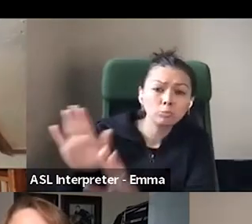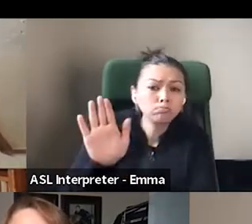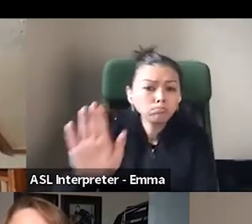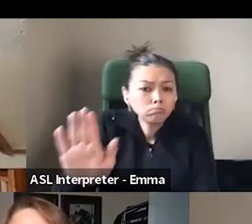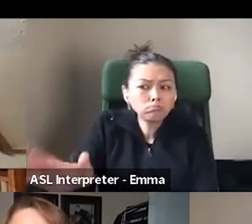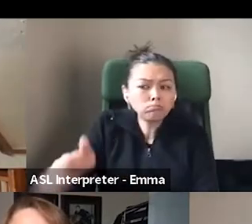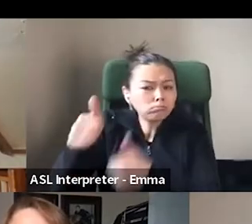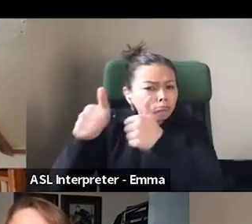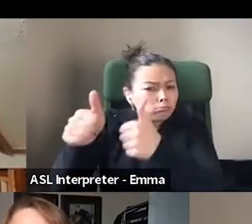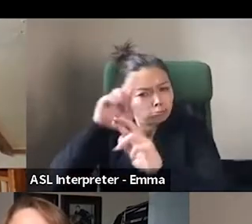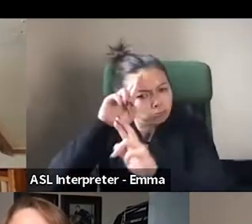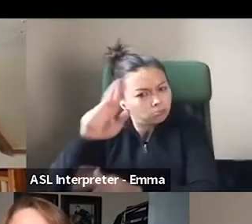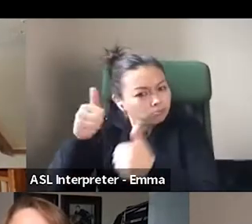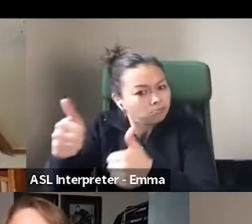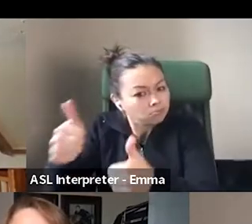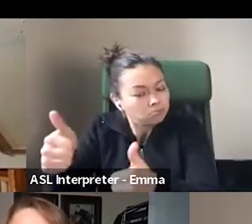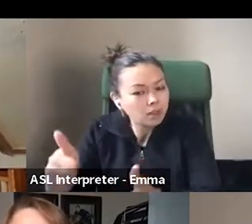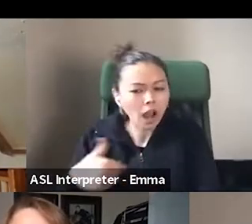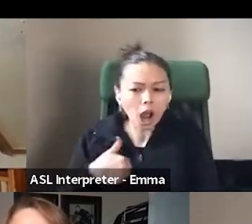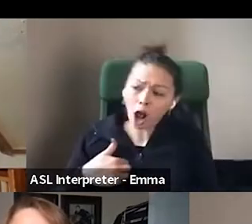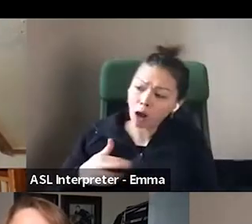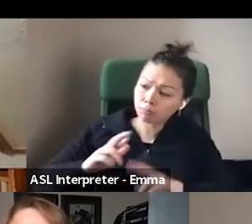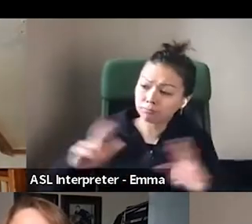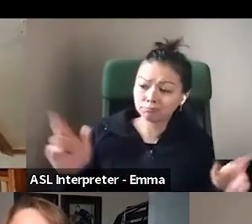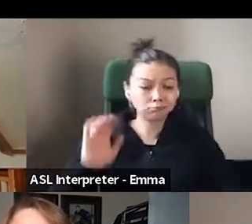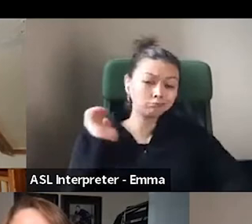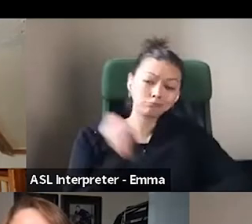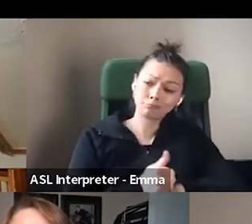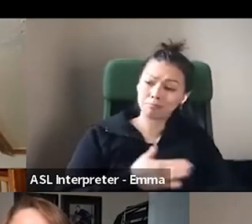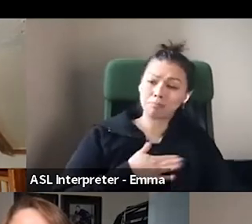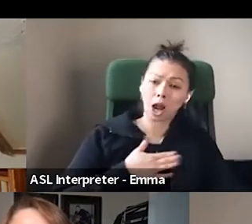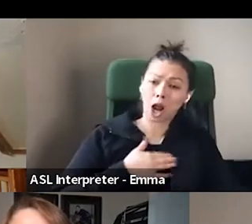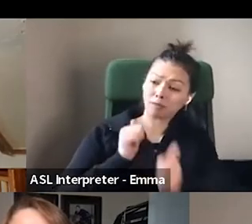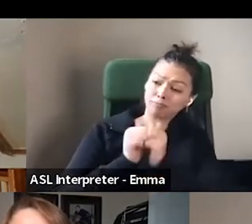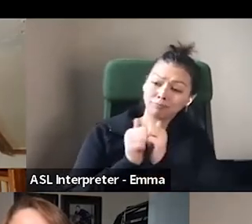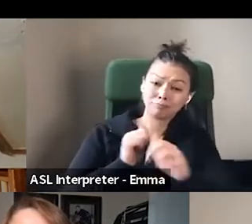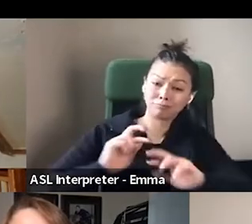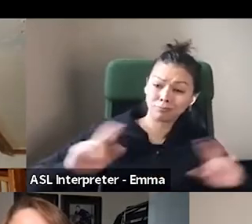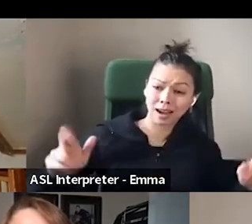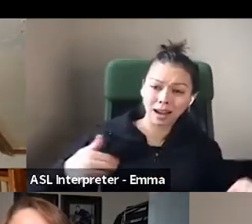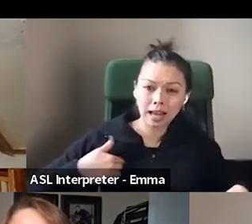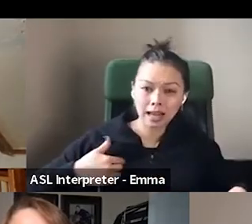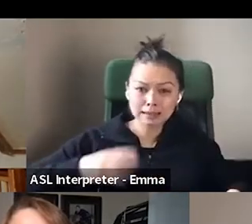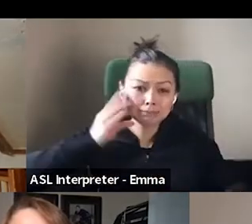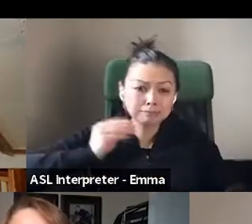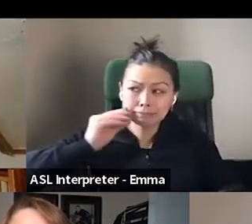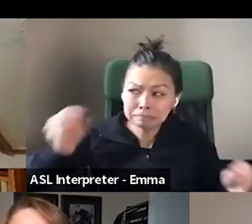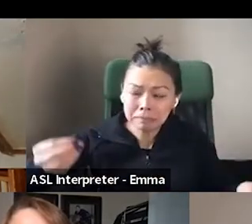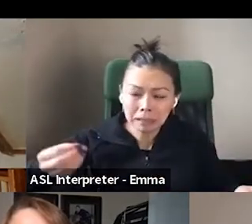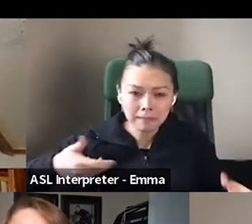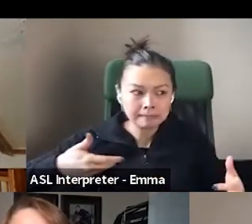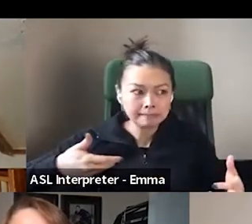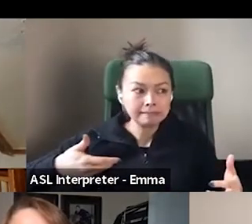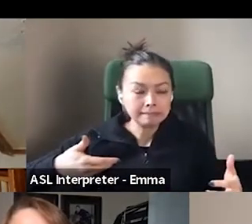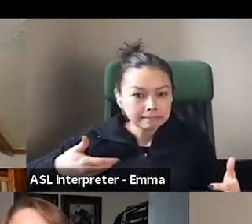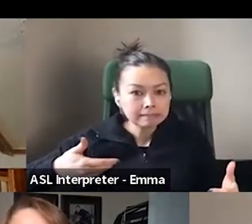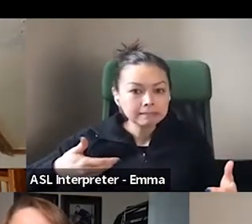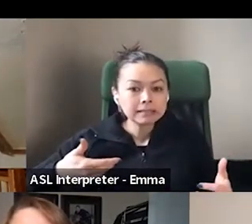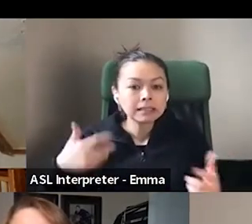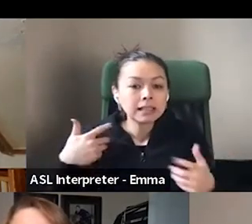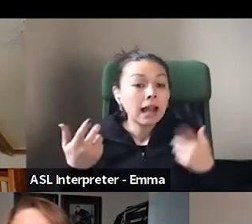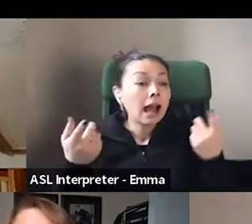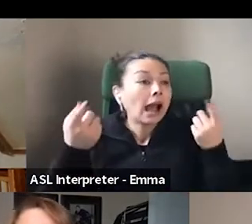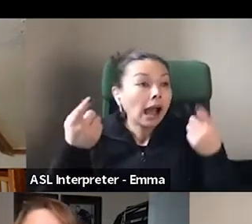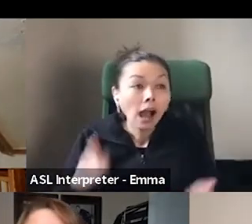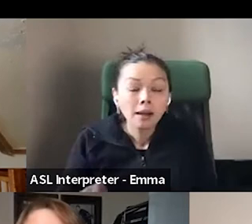experience, uh, in Victoria. Um, so it came on independent bookstore day, actually funny